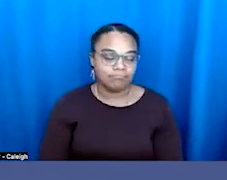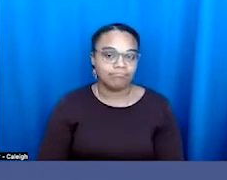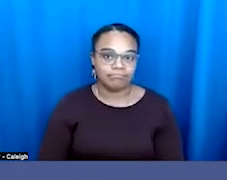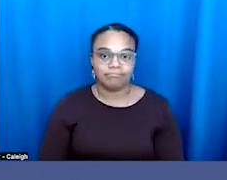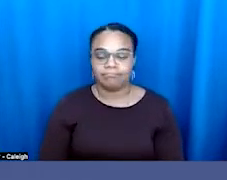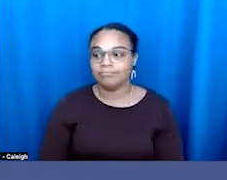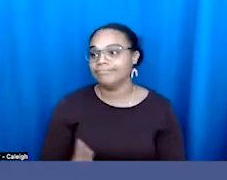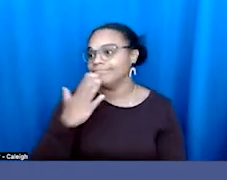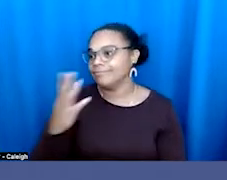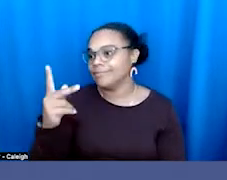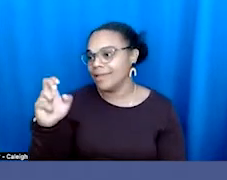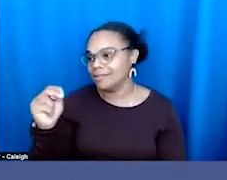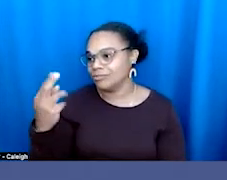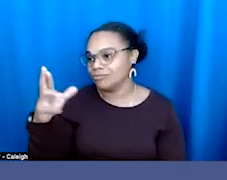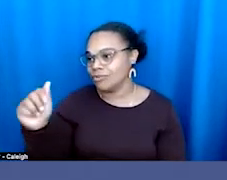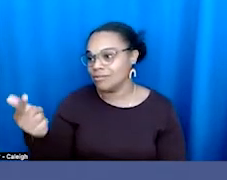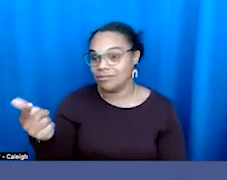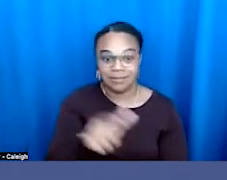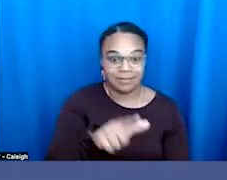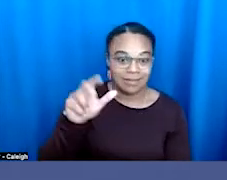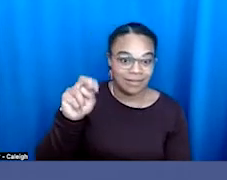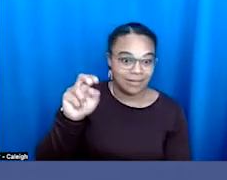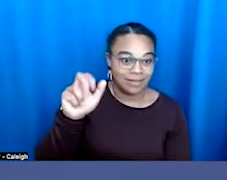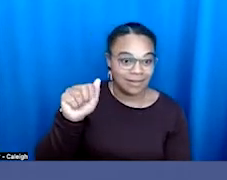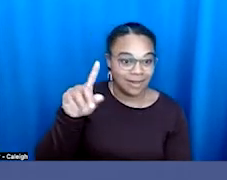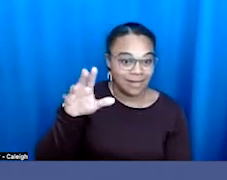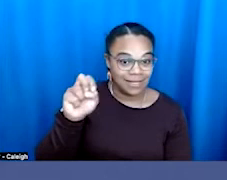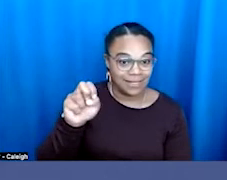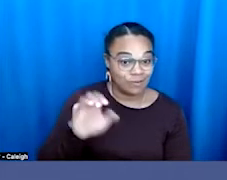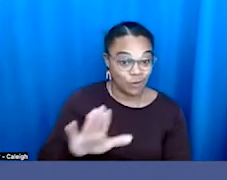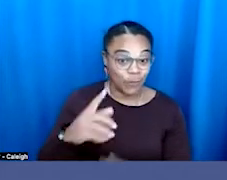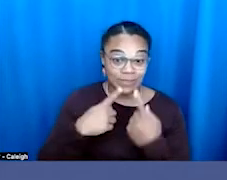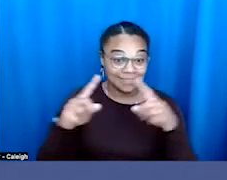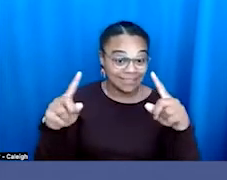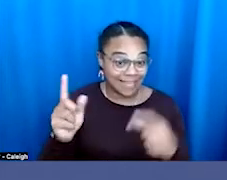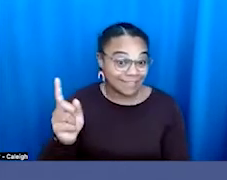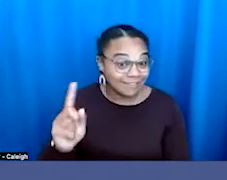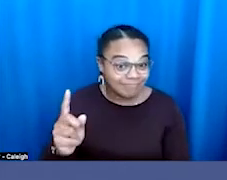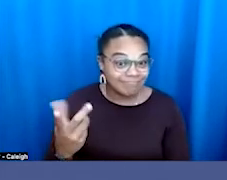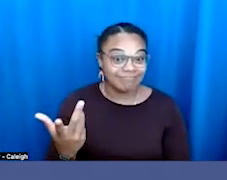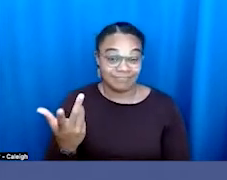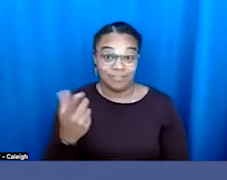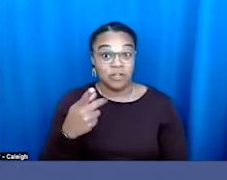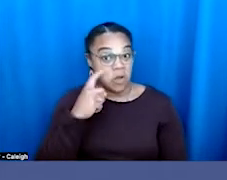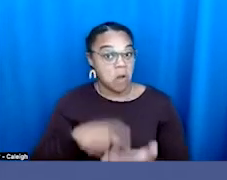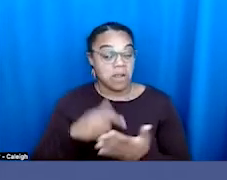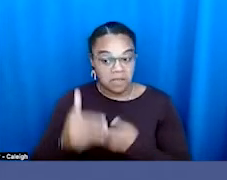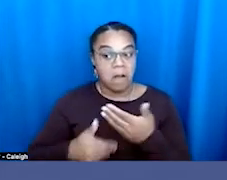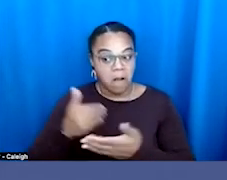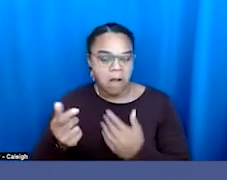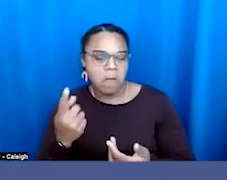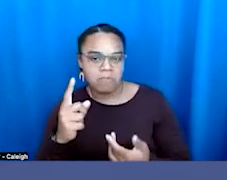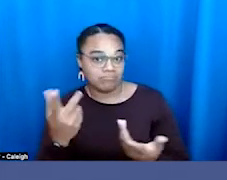Thanks, Kendra. Nadine, where are you having some success? Where are you gaining some traction that you want to share with us?